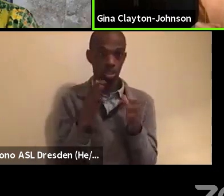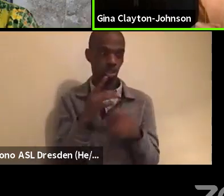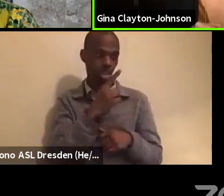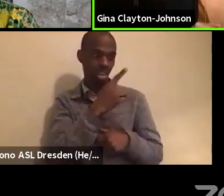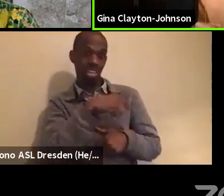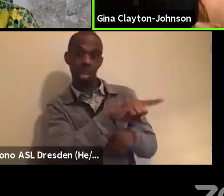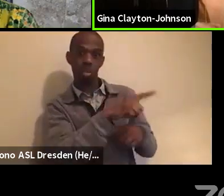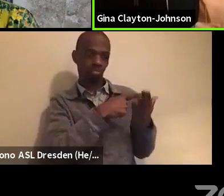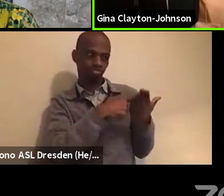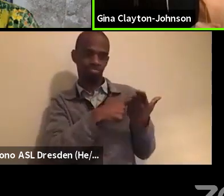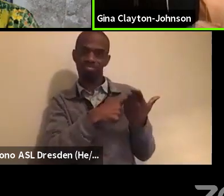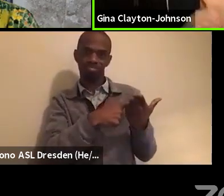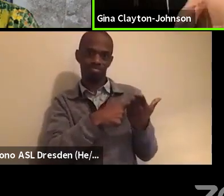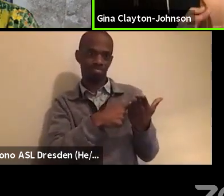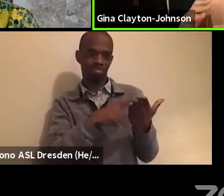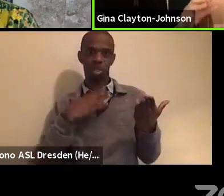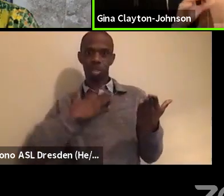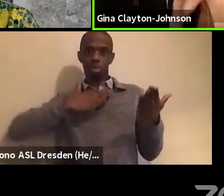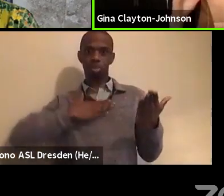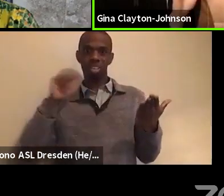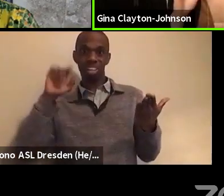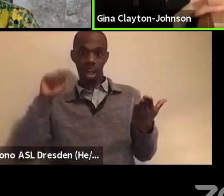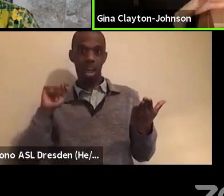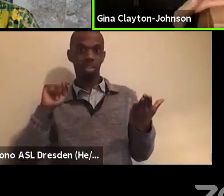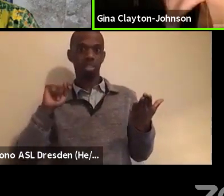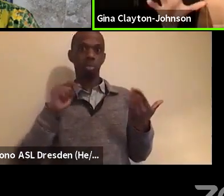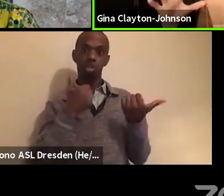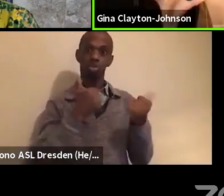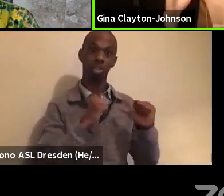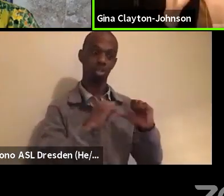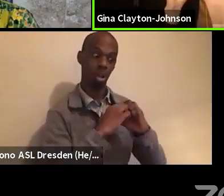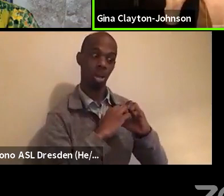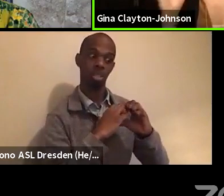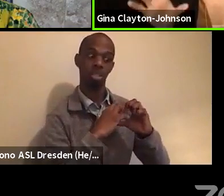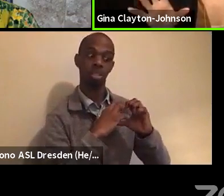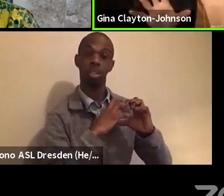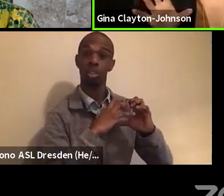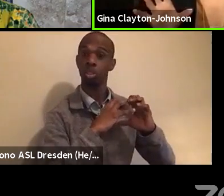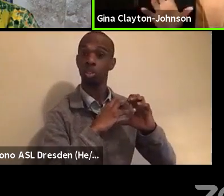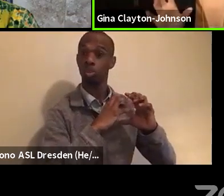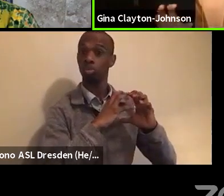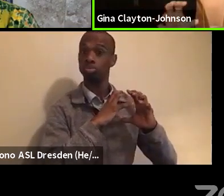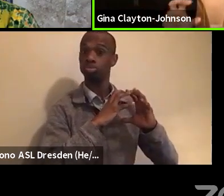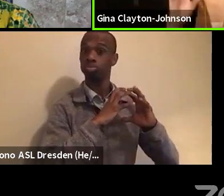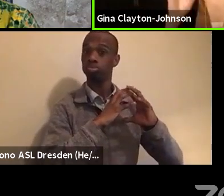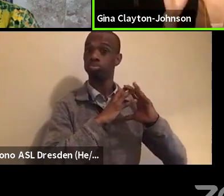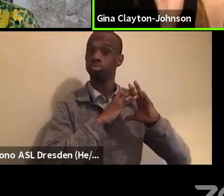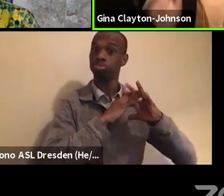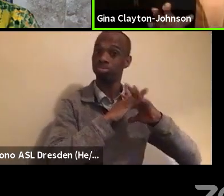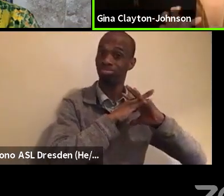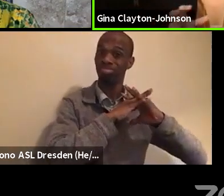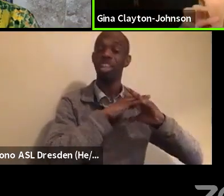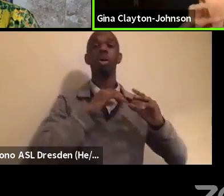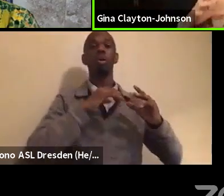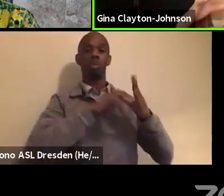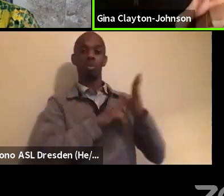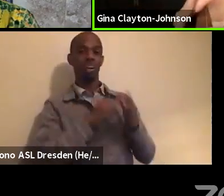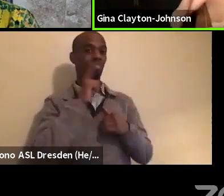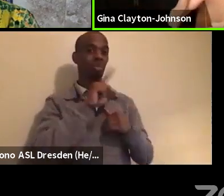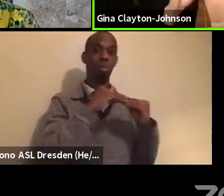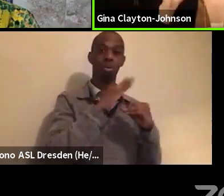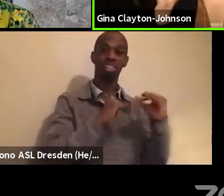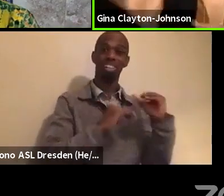platform. And that took over 60 black led black centered groups, policy visionaries,